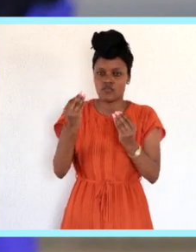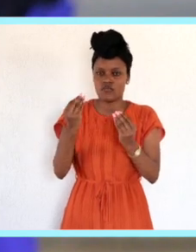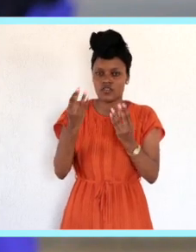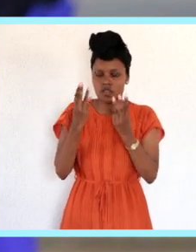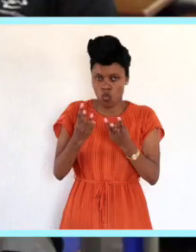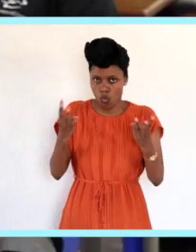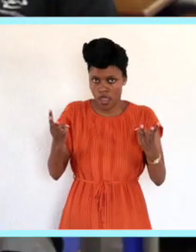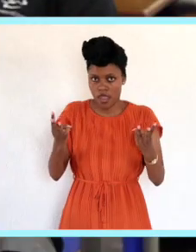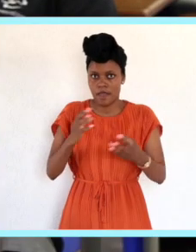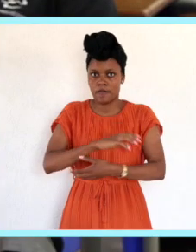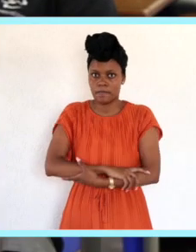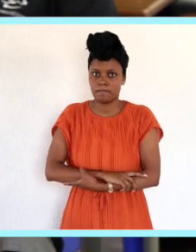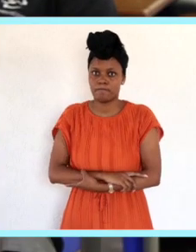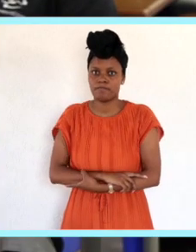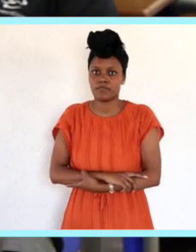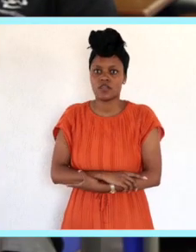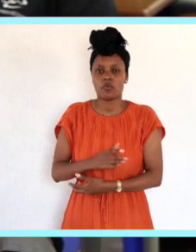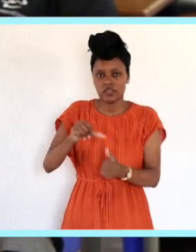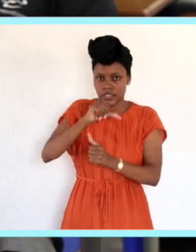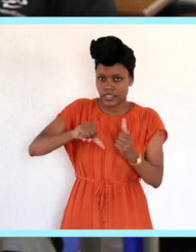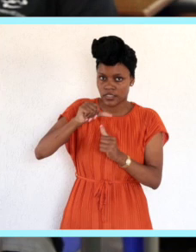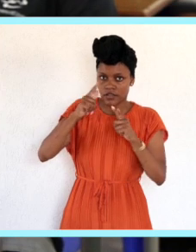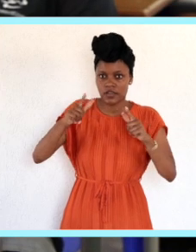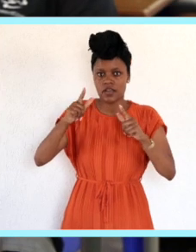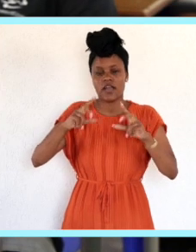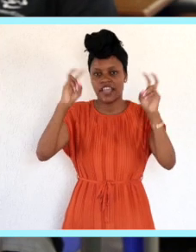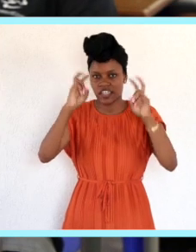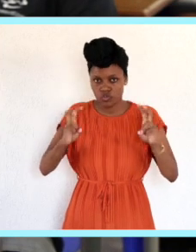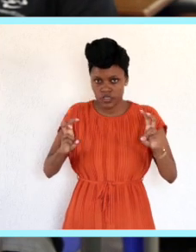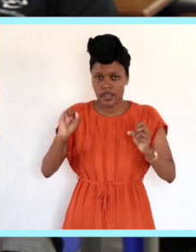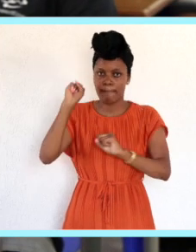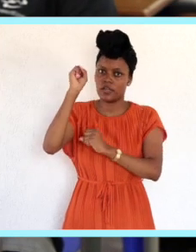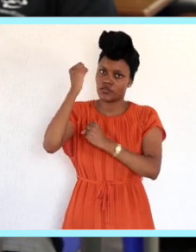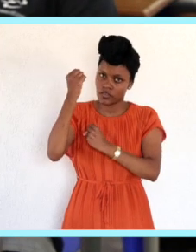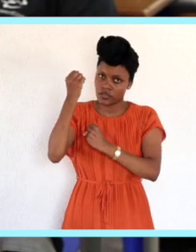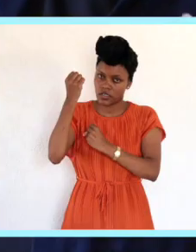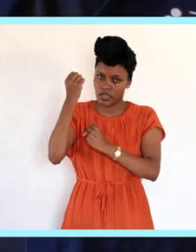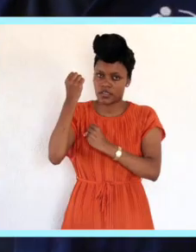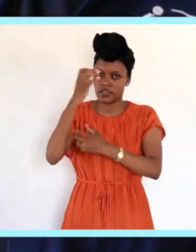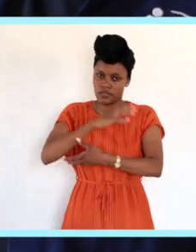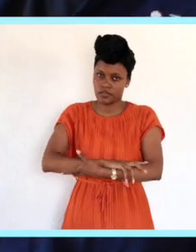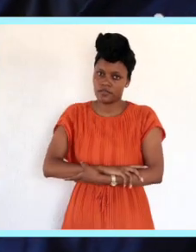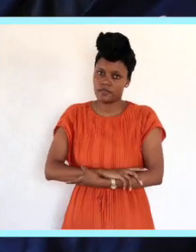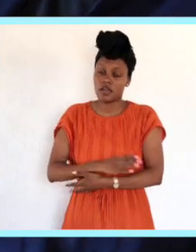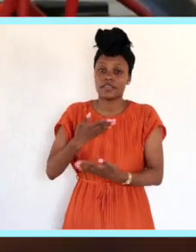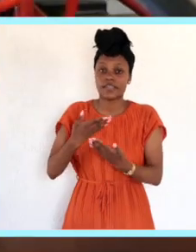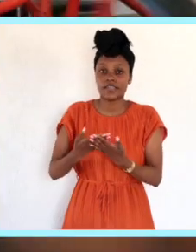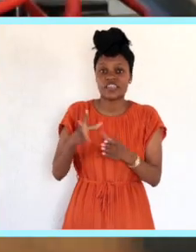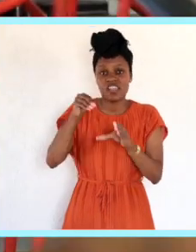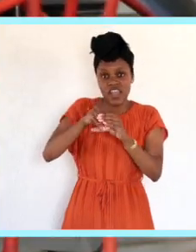about computers. Megatronics is a combination of engineering scientific fields, electrical, mechanical, electronics,